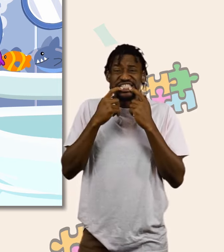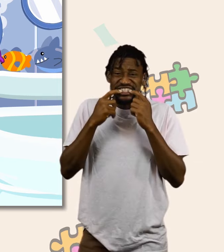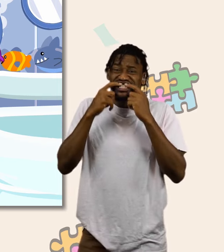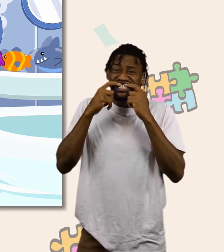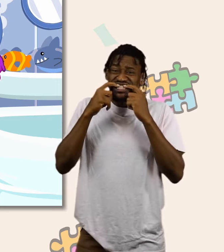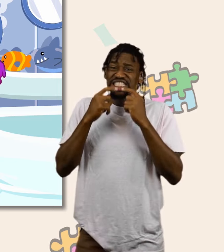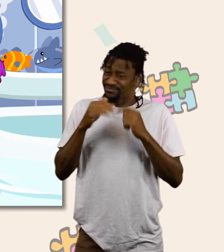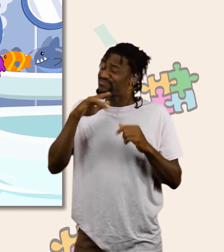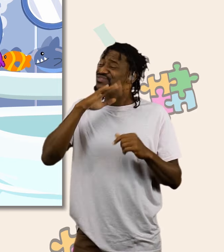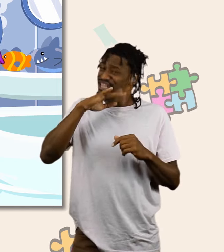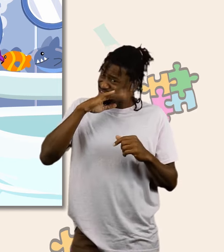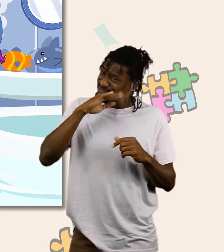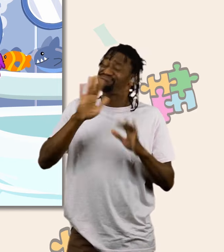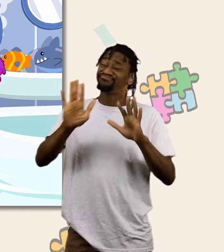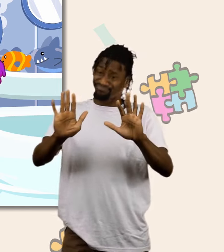monsters.